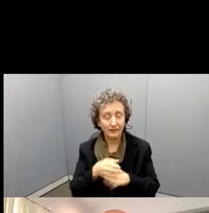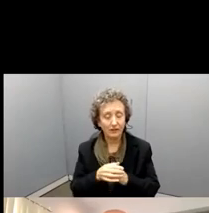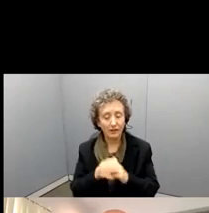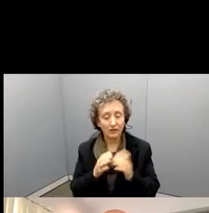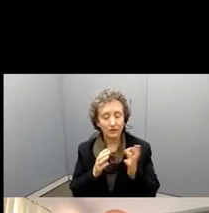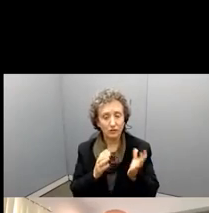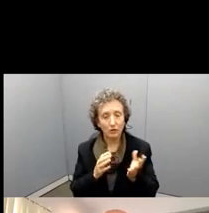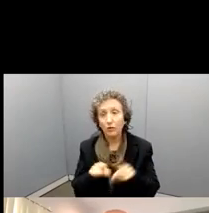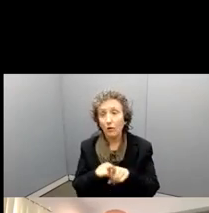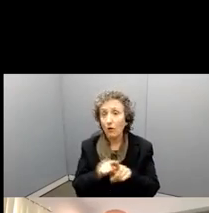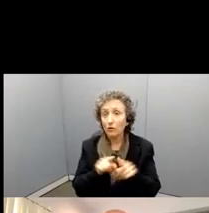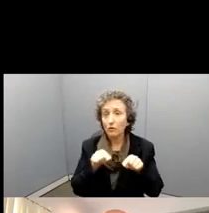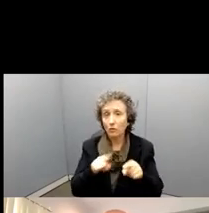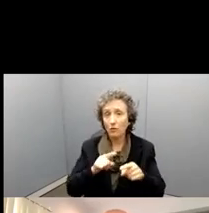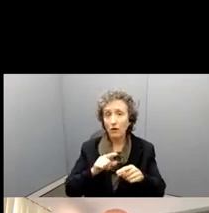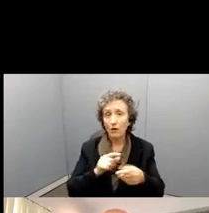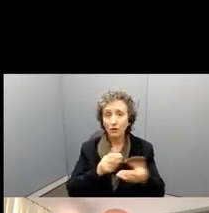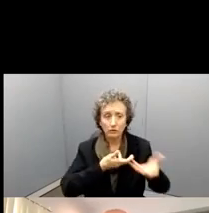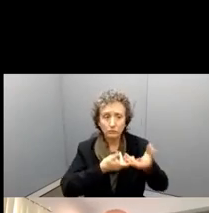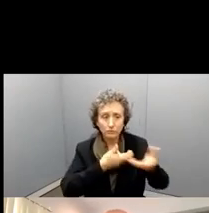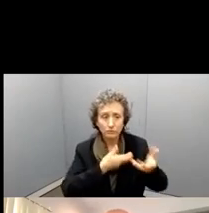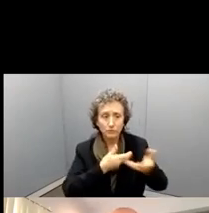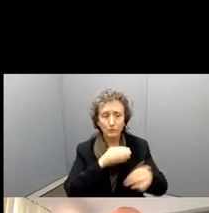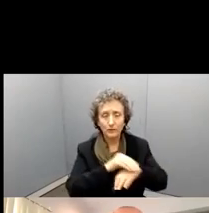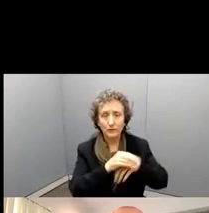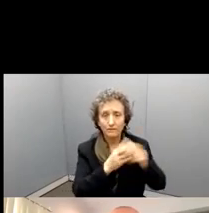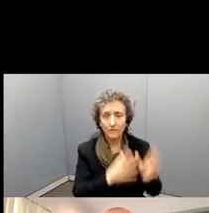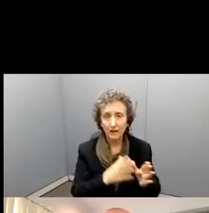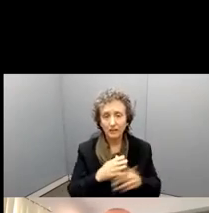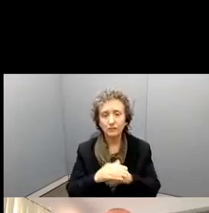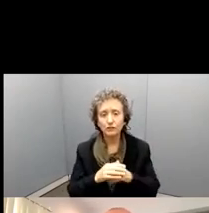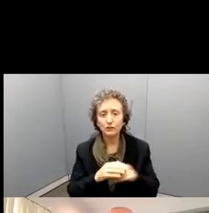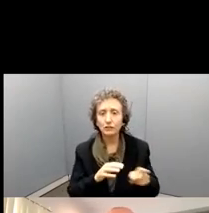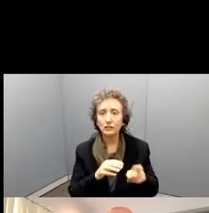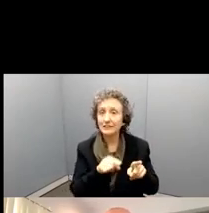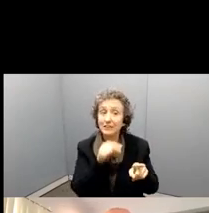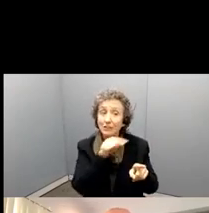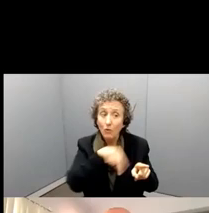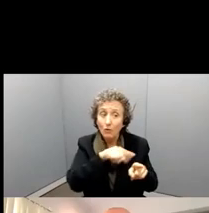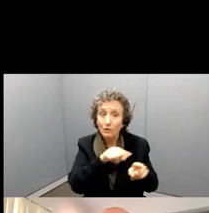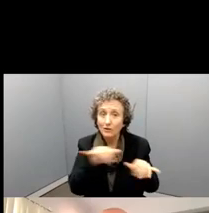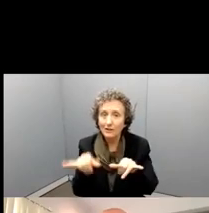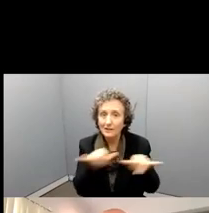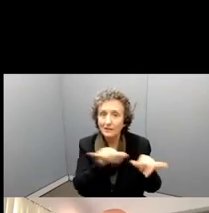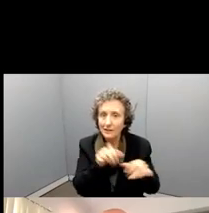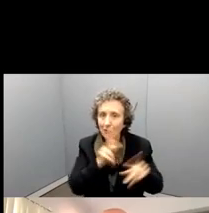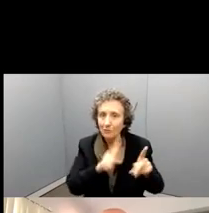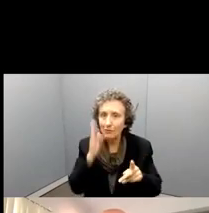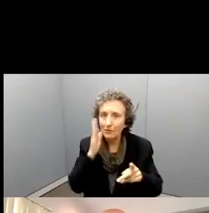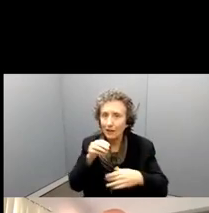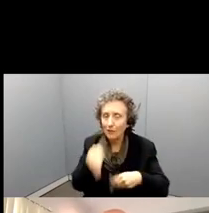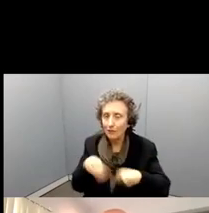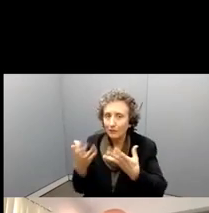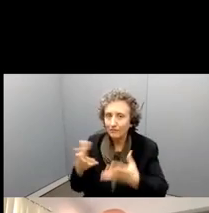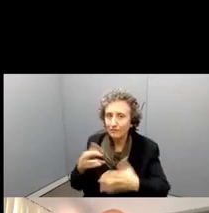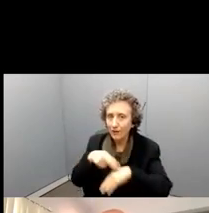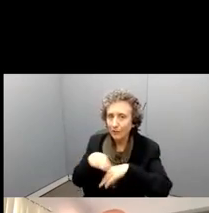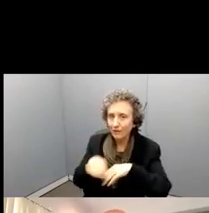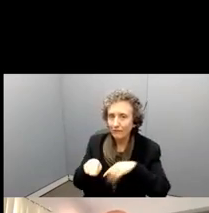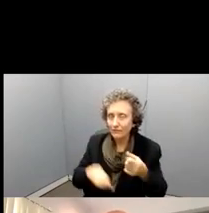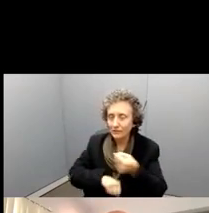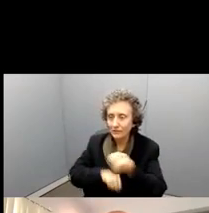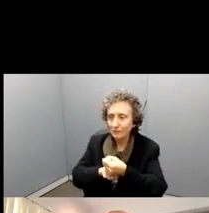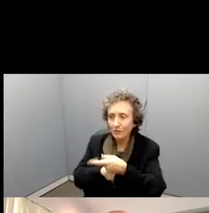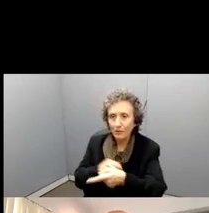advisors and others, uh, on the proposal, that these are also the same people who will probably write for you, so that they're very clear on what you're applying